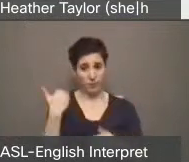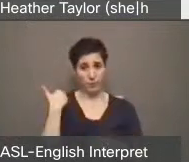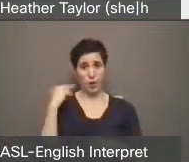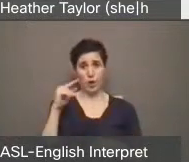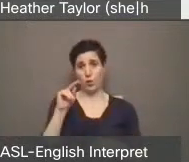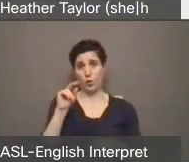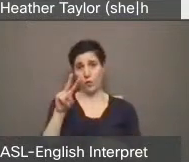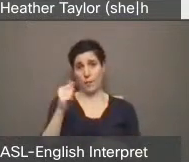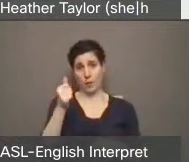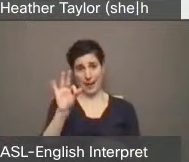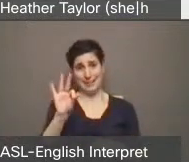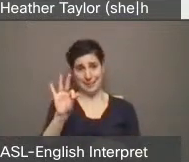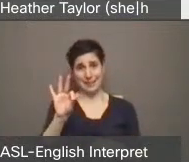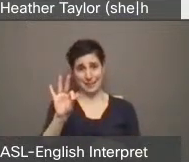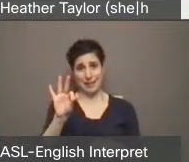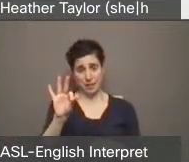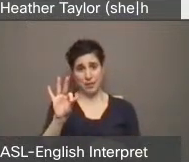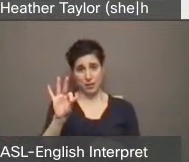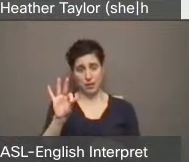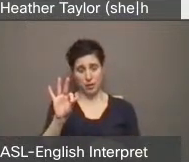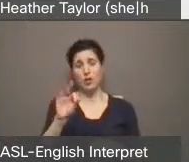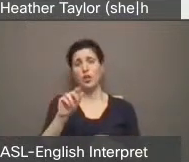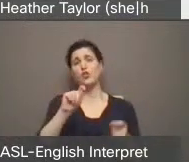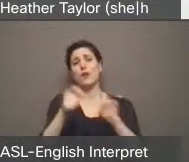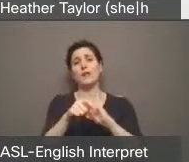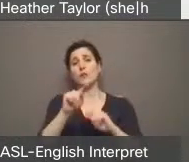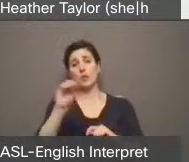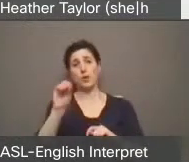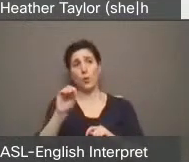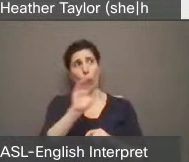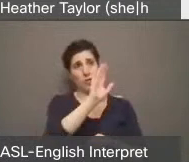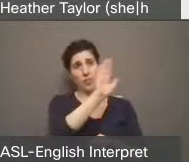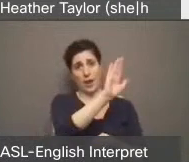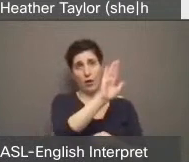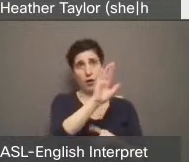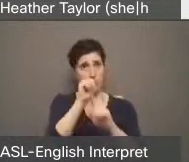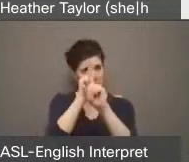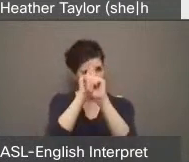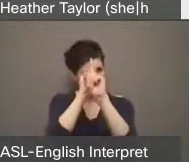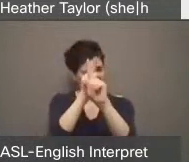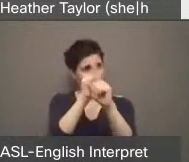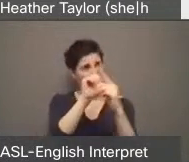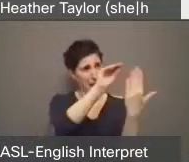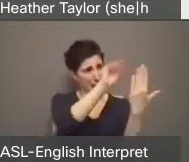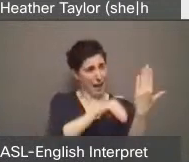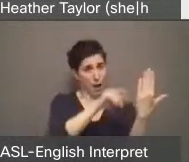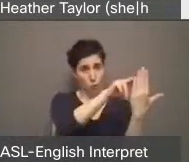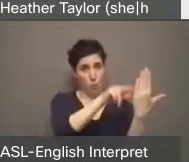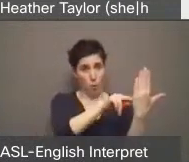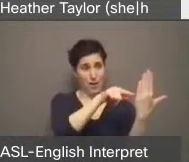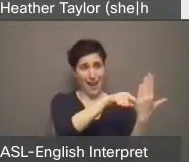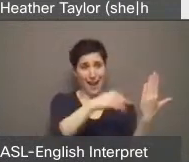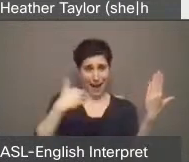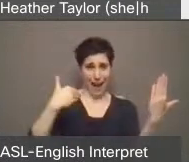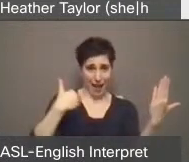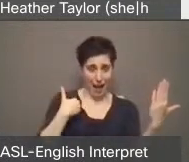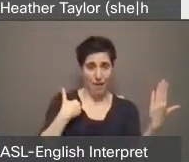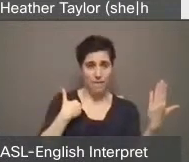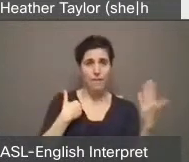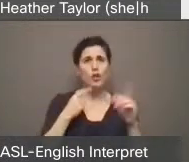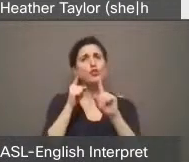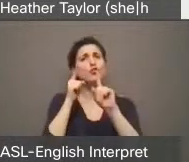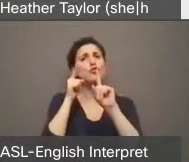TransformTO critical steps for net zero by 2040 report, they list the targets